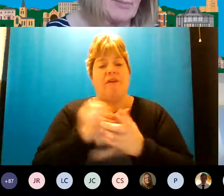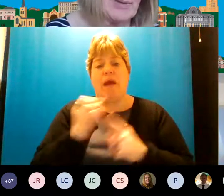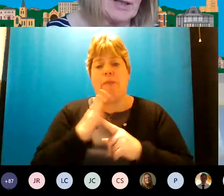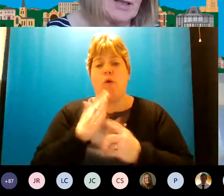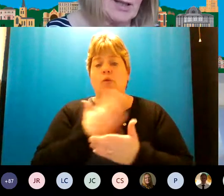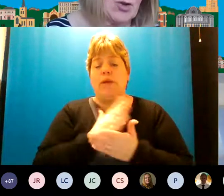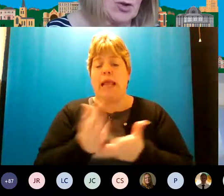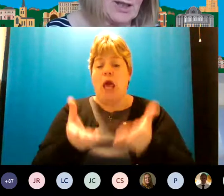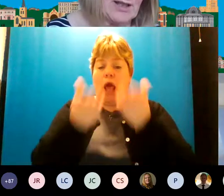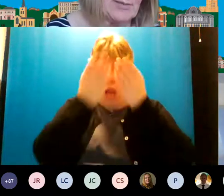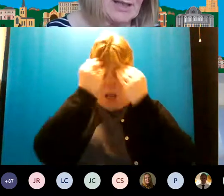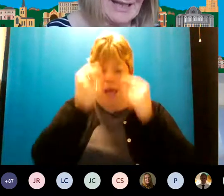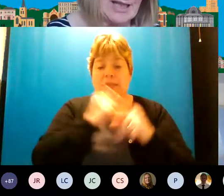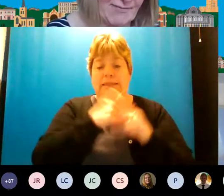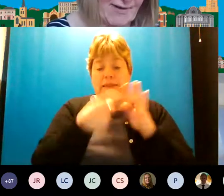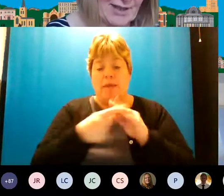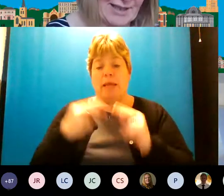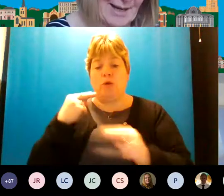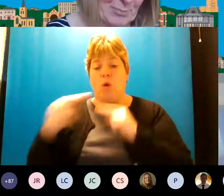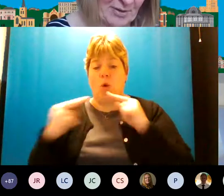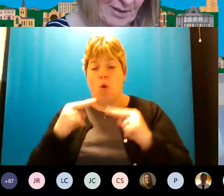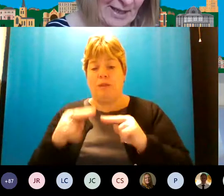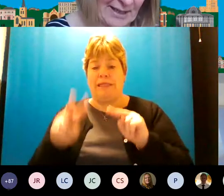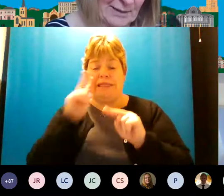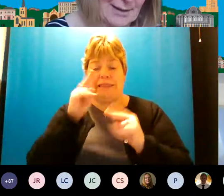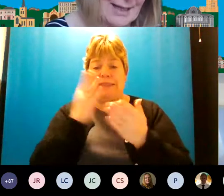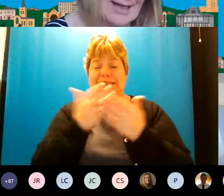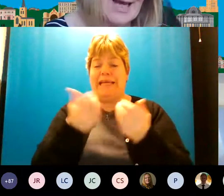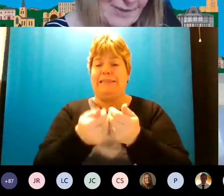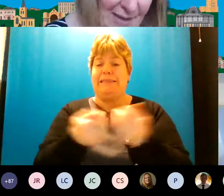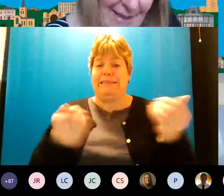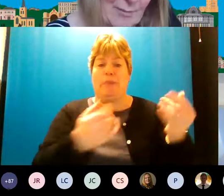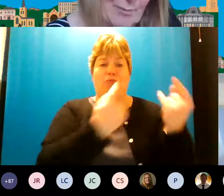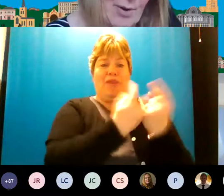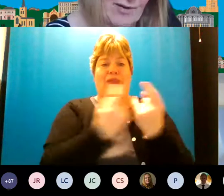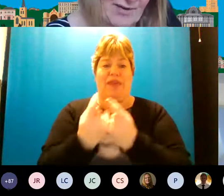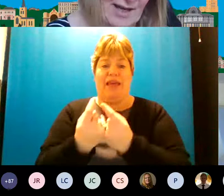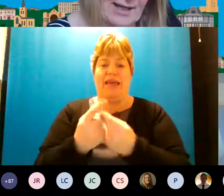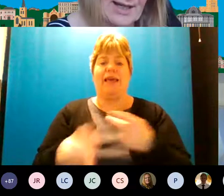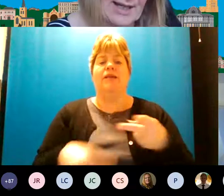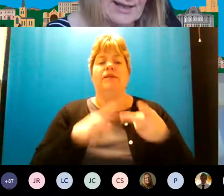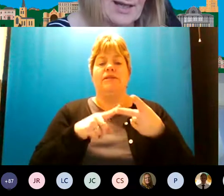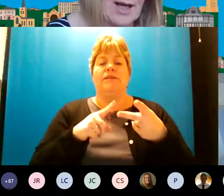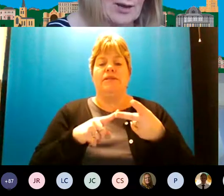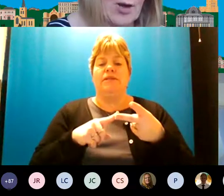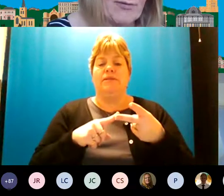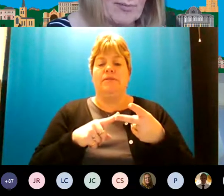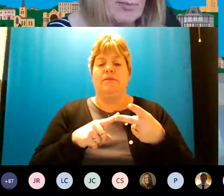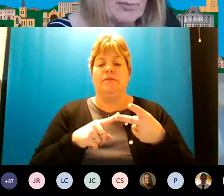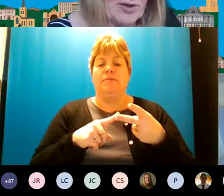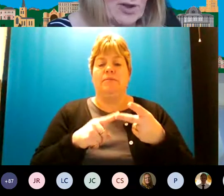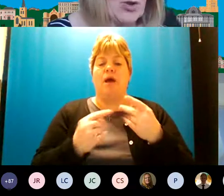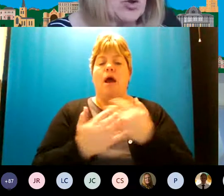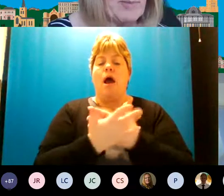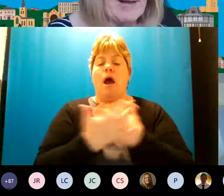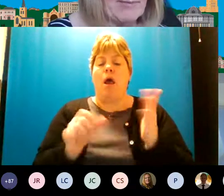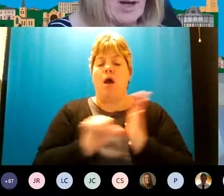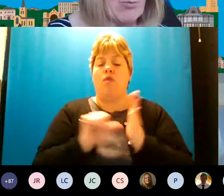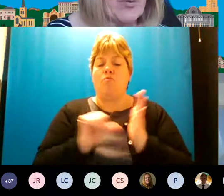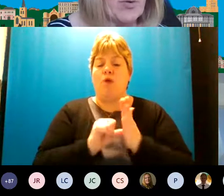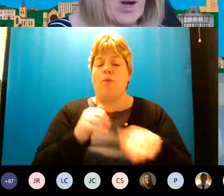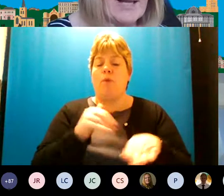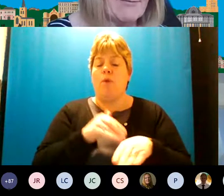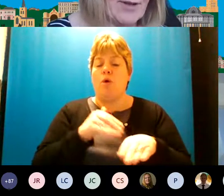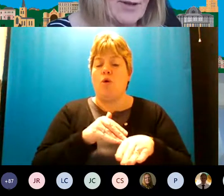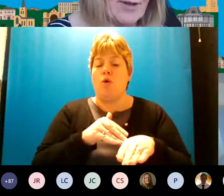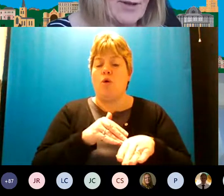that learning disabilities and autism are seen as very separate things and the second part of that is a lot of the problems are caused by